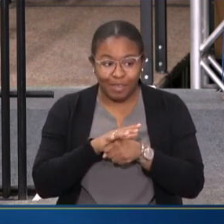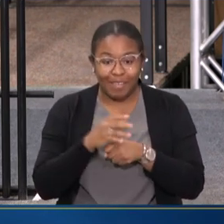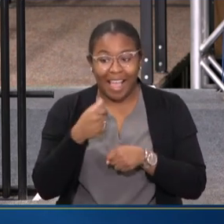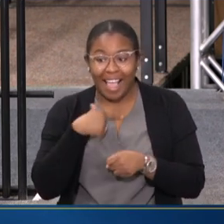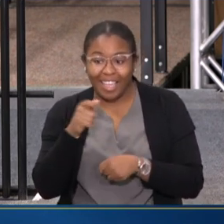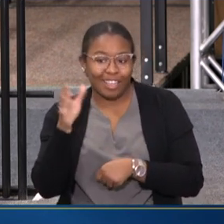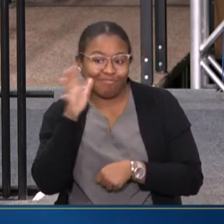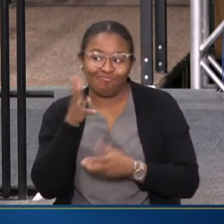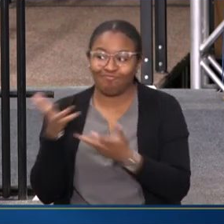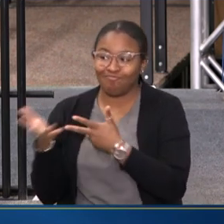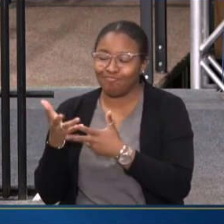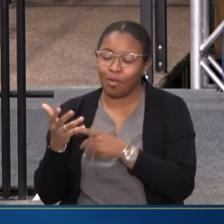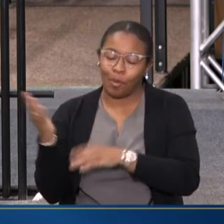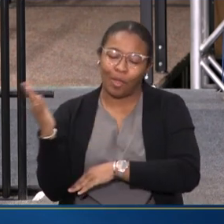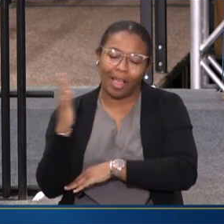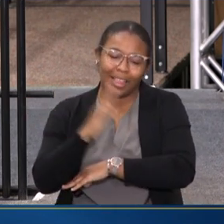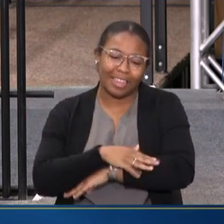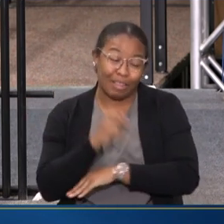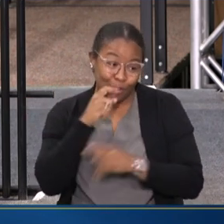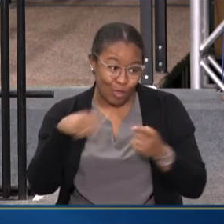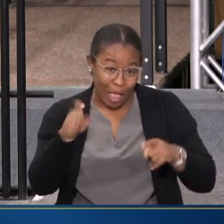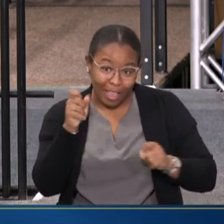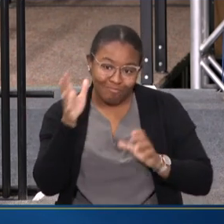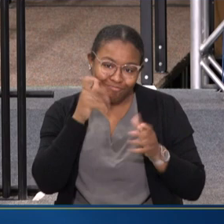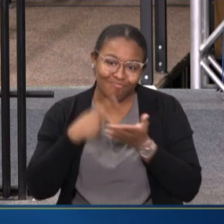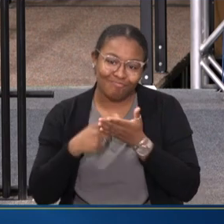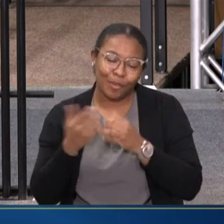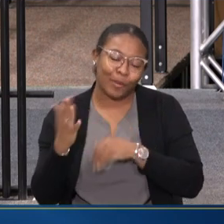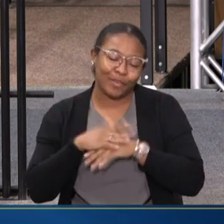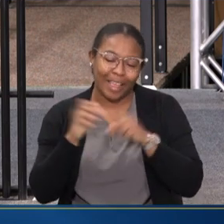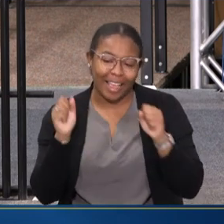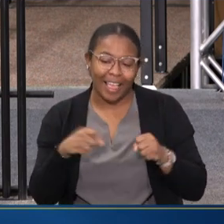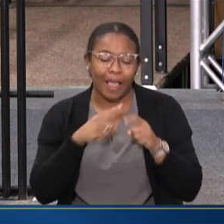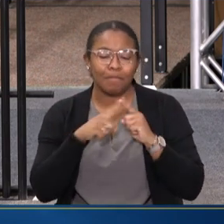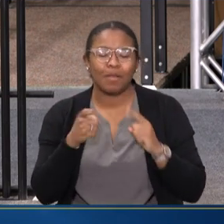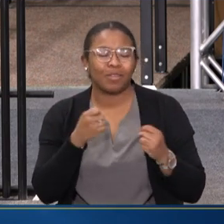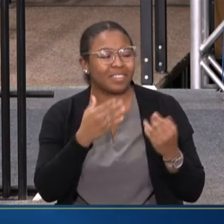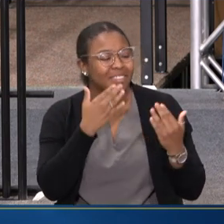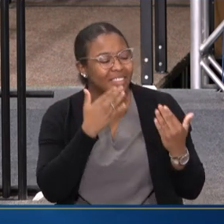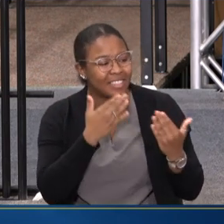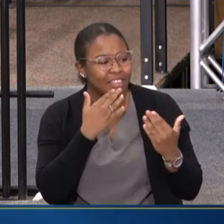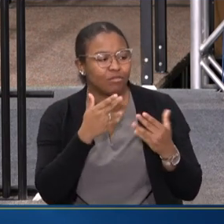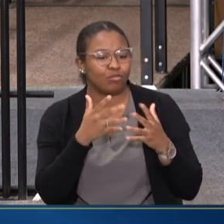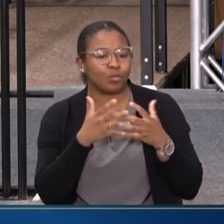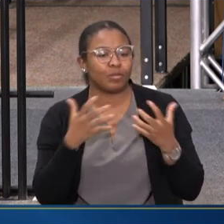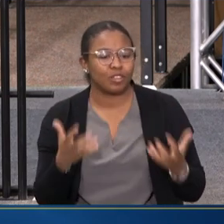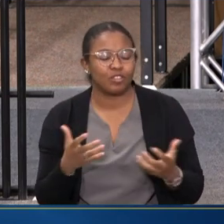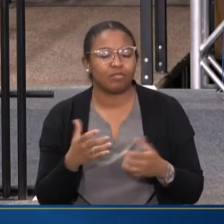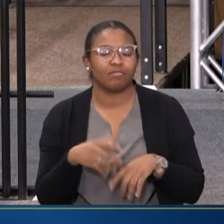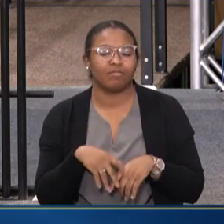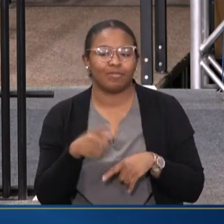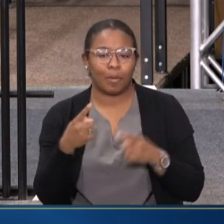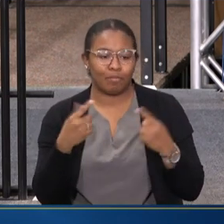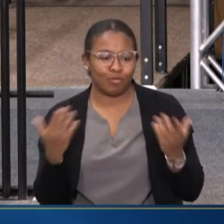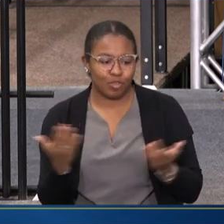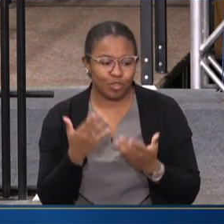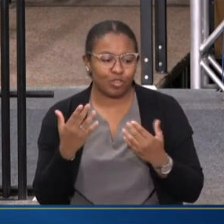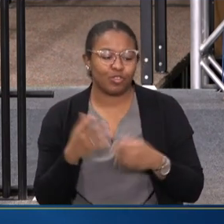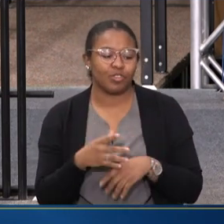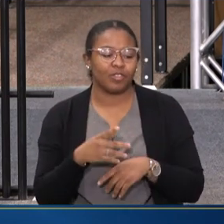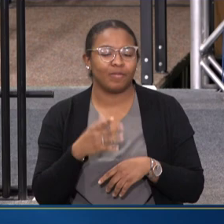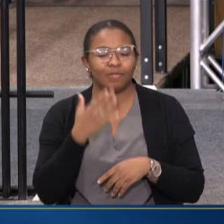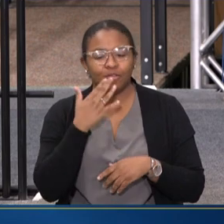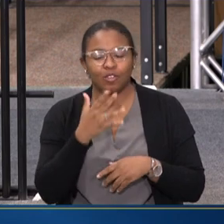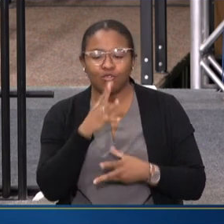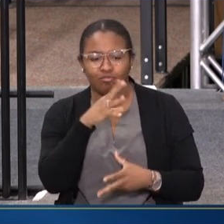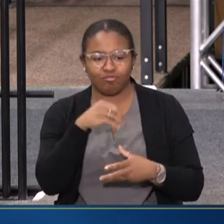LISTEN, OBVIOUSLY, TO CAROL JOHNSON ALL DAY AS I'M SURE THE REST OF US COULD. BUT I JUST WANT TO SAY THANK YOU SO MUCH FOR BEING HERE AND FOR PLAYING